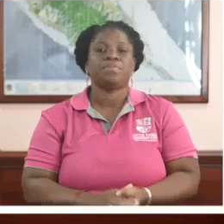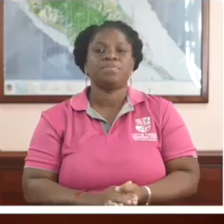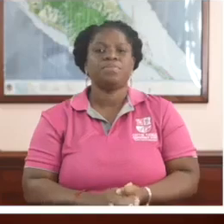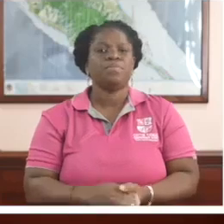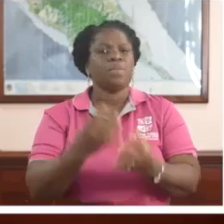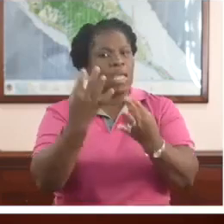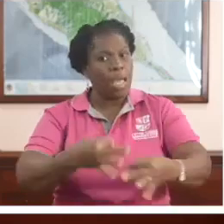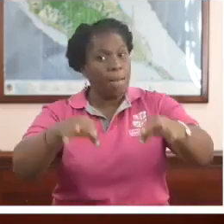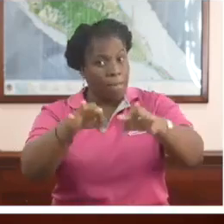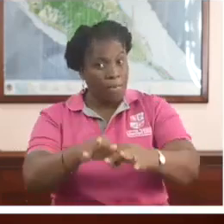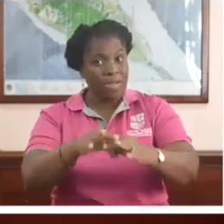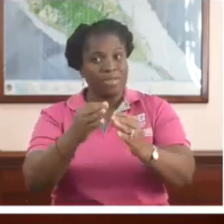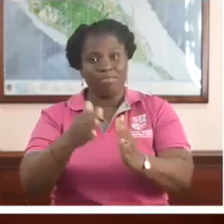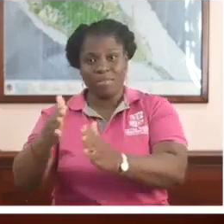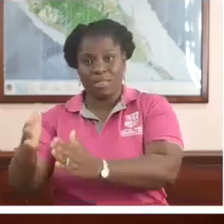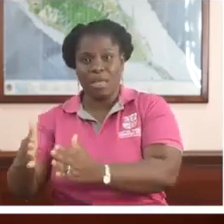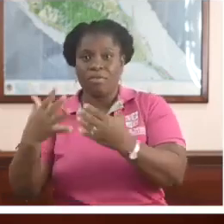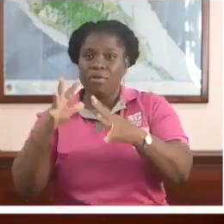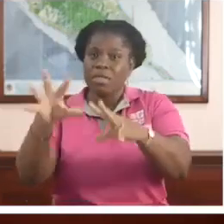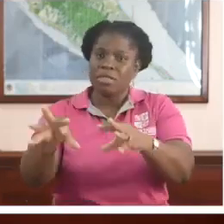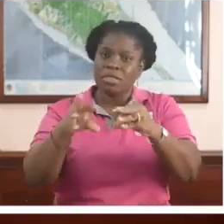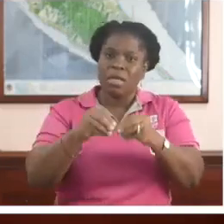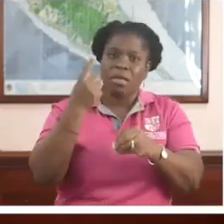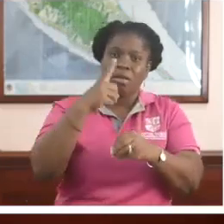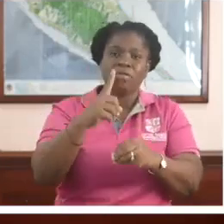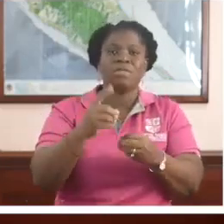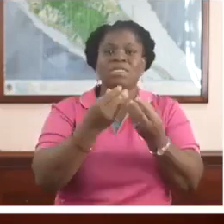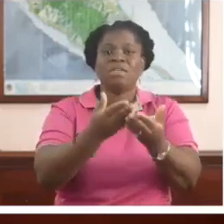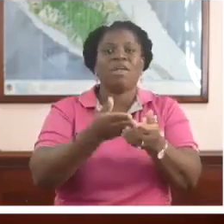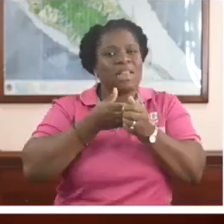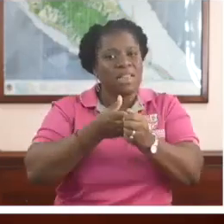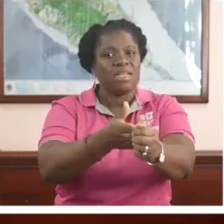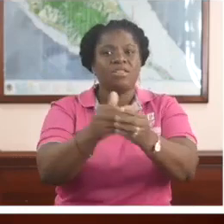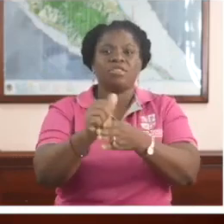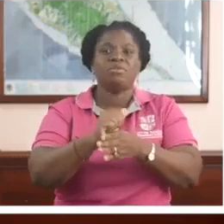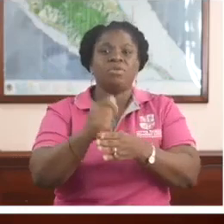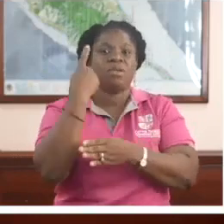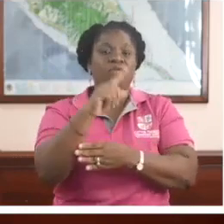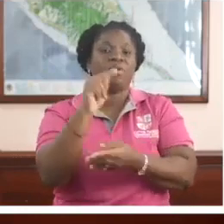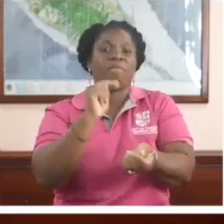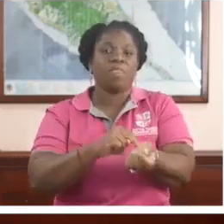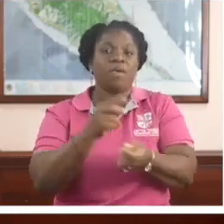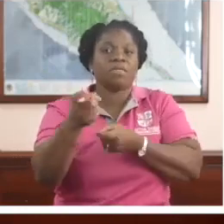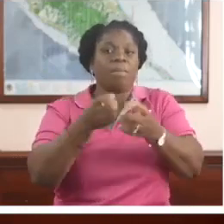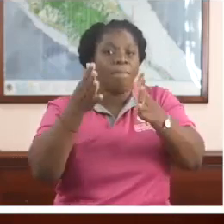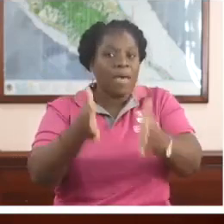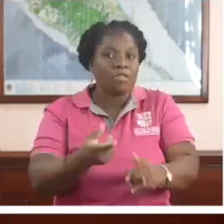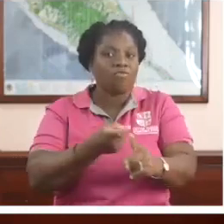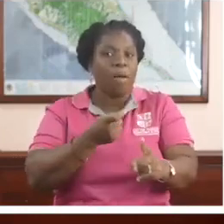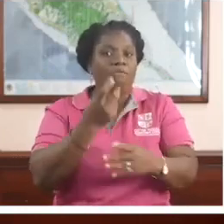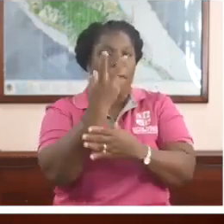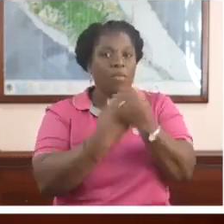and professional workforce. Significant steps have been taken in delivery of leadership training